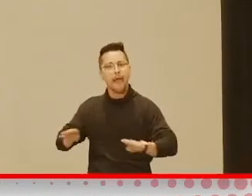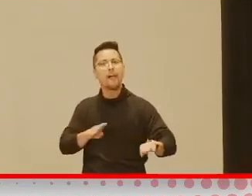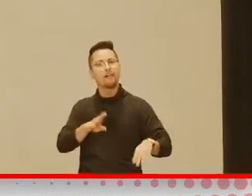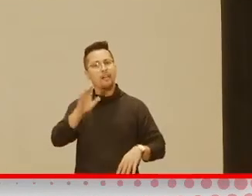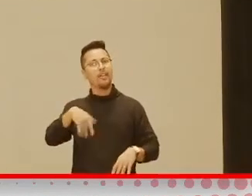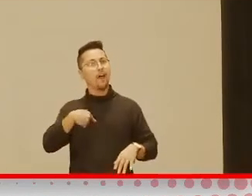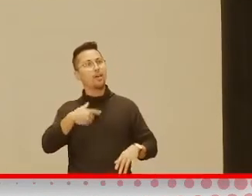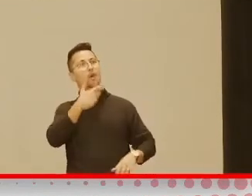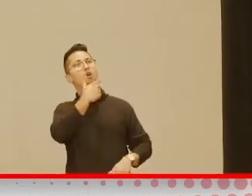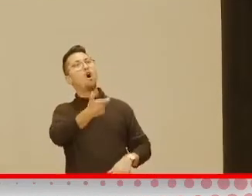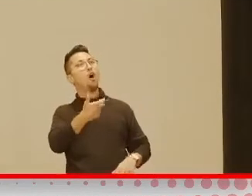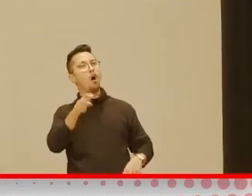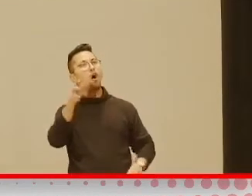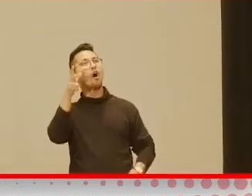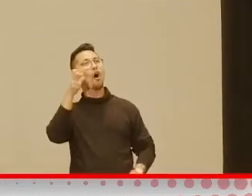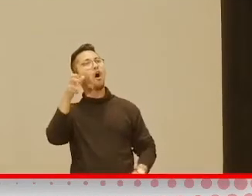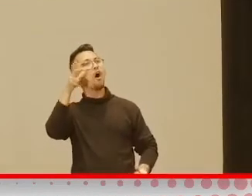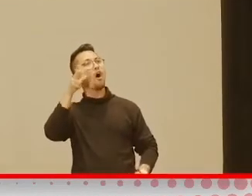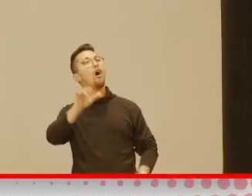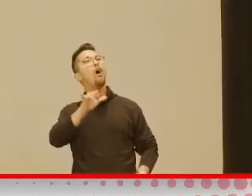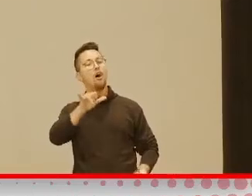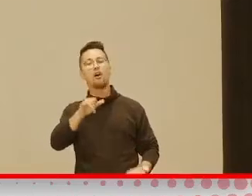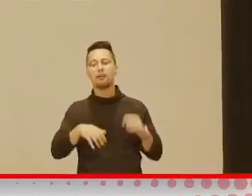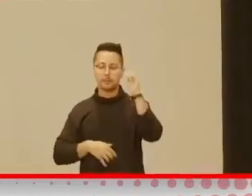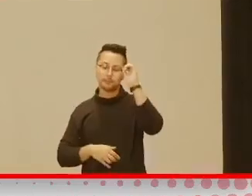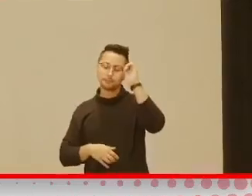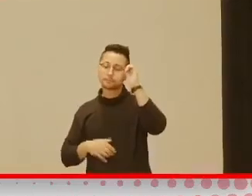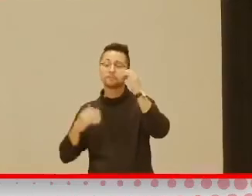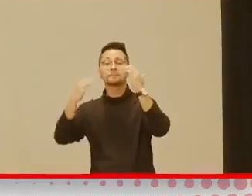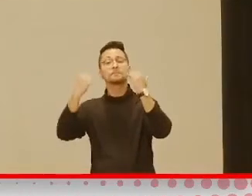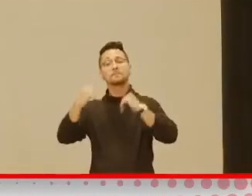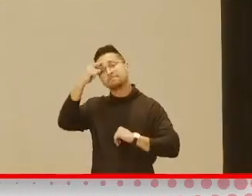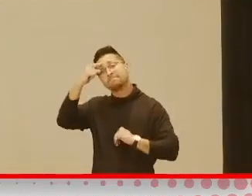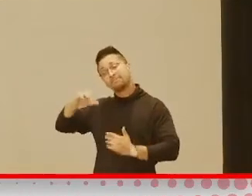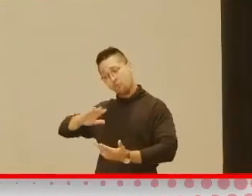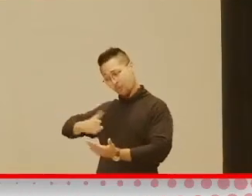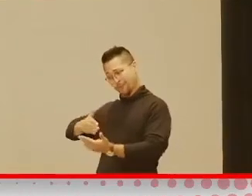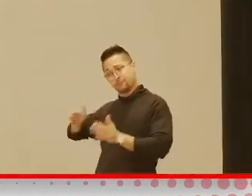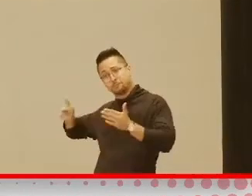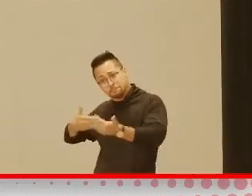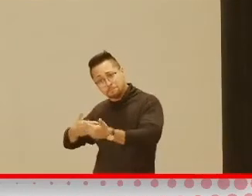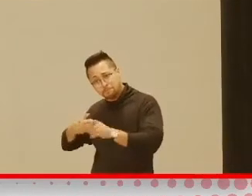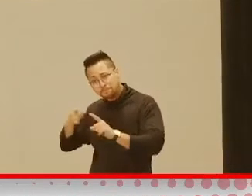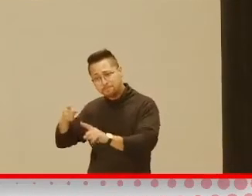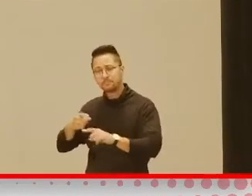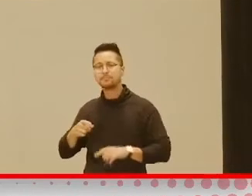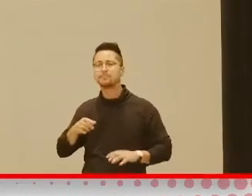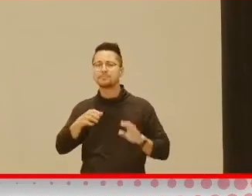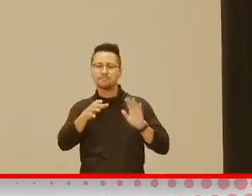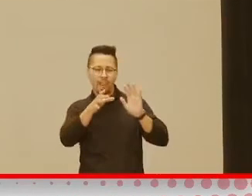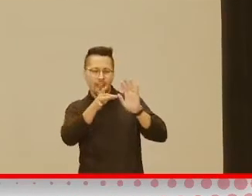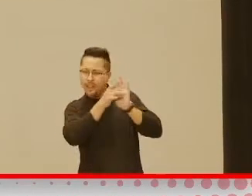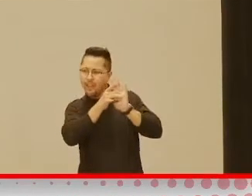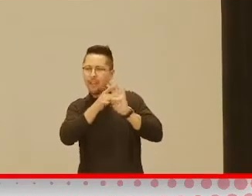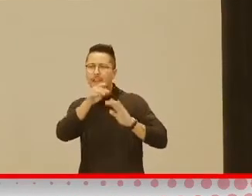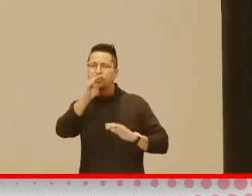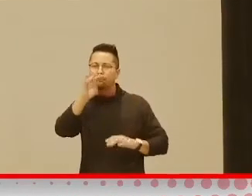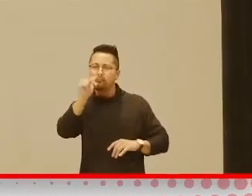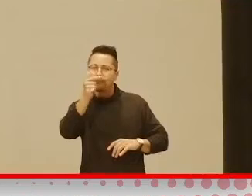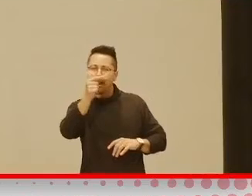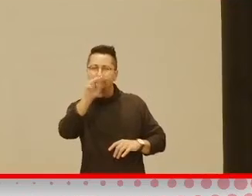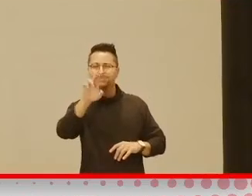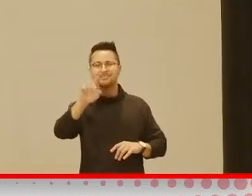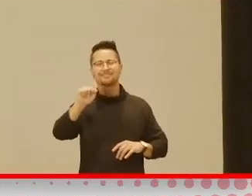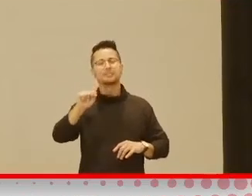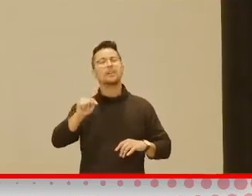once you start doing that. And in the kitchen, magnets. I know, again, I